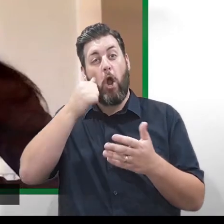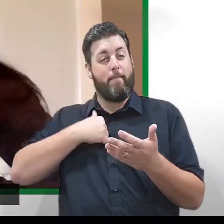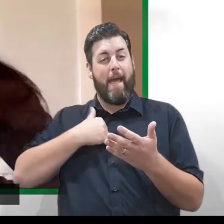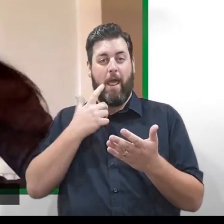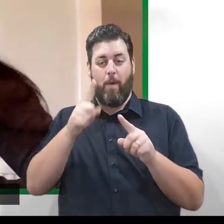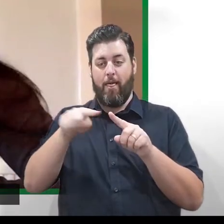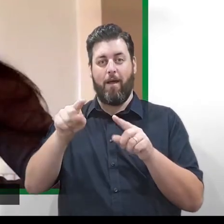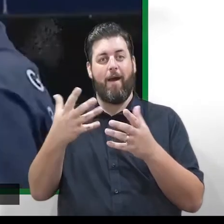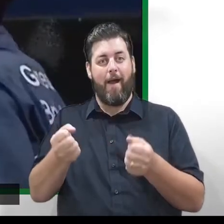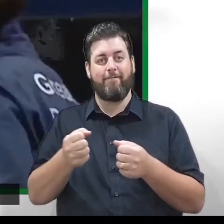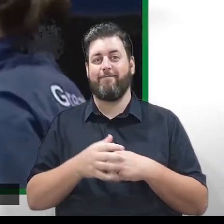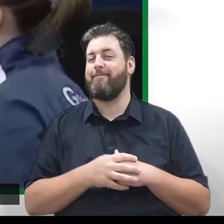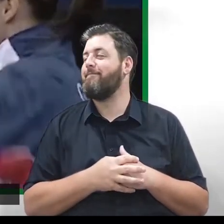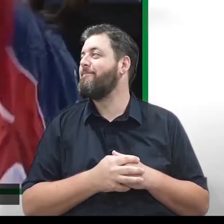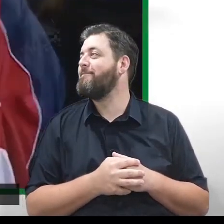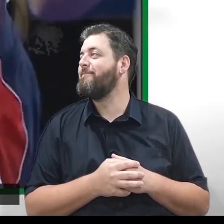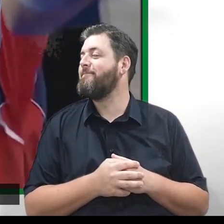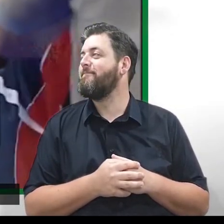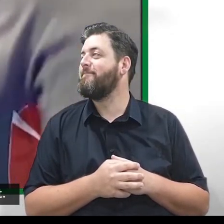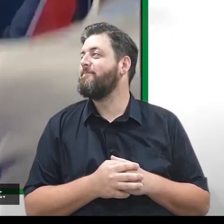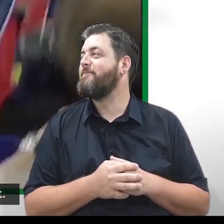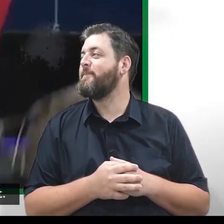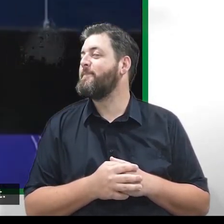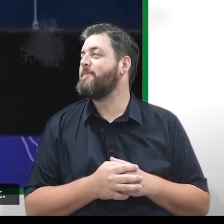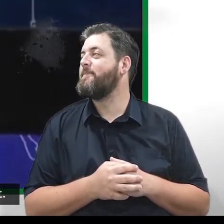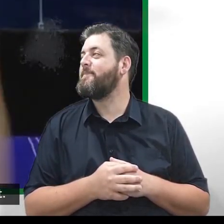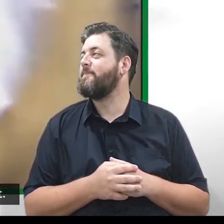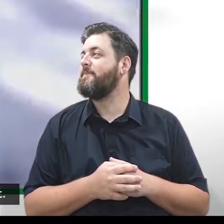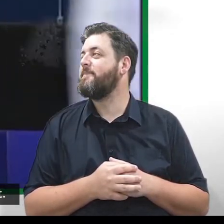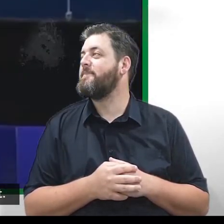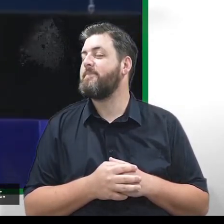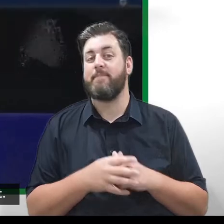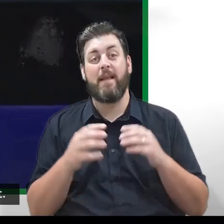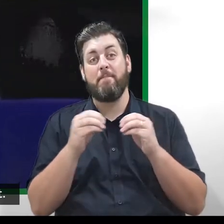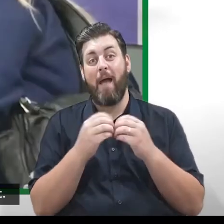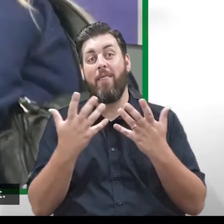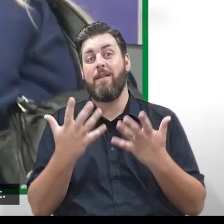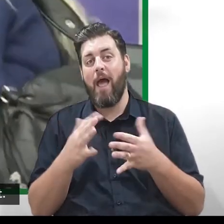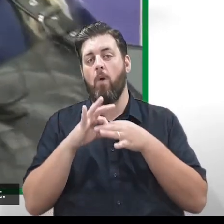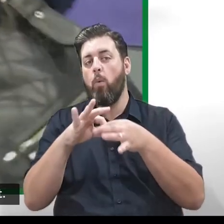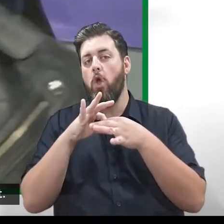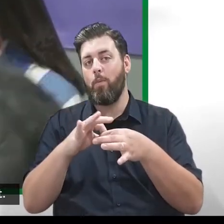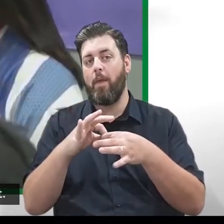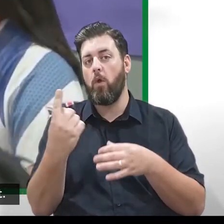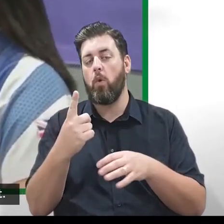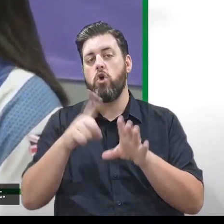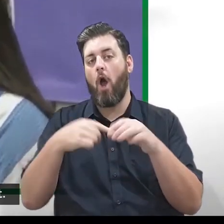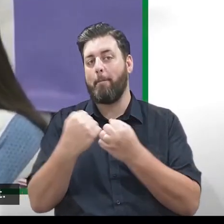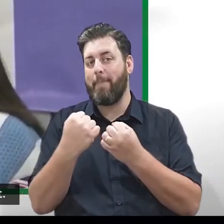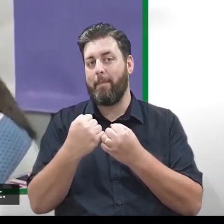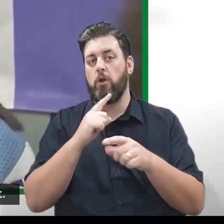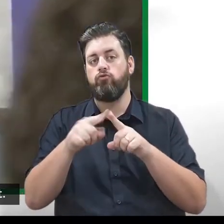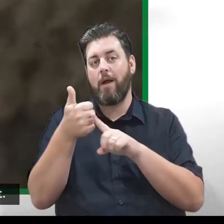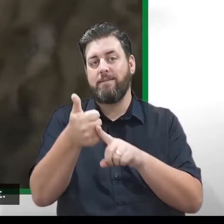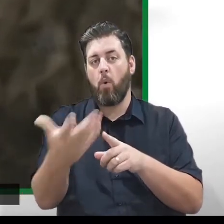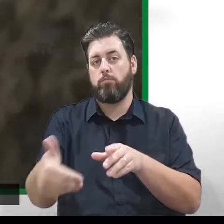and it's got its own little story behind it. Beth now works with young people, supporting them to get